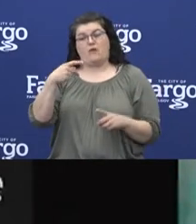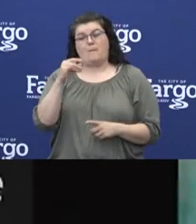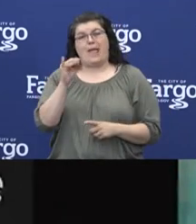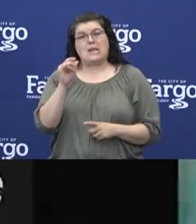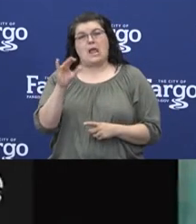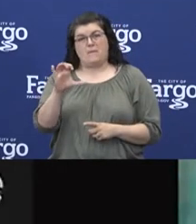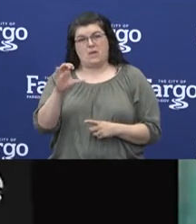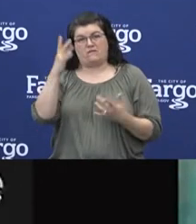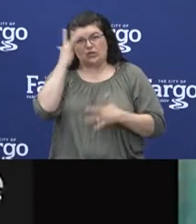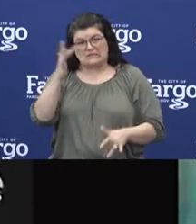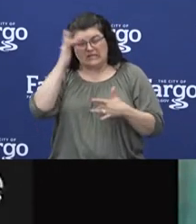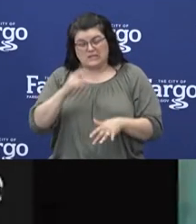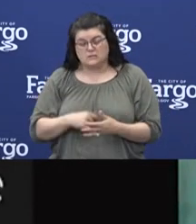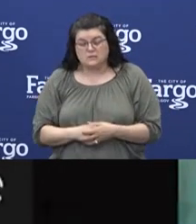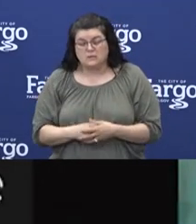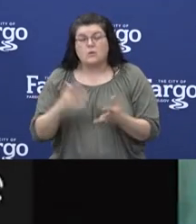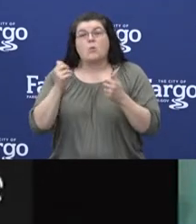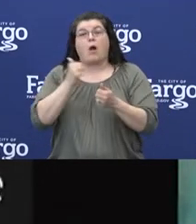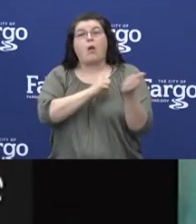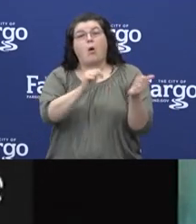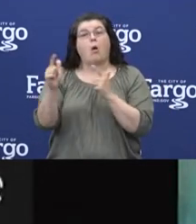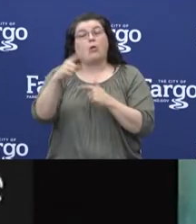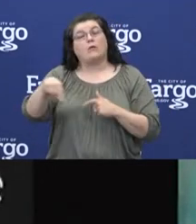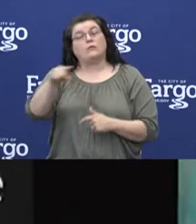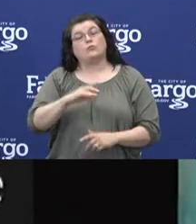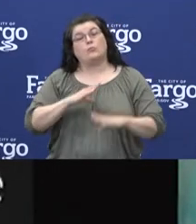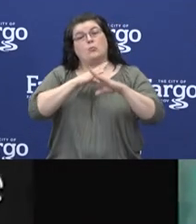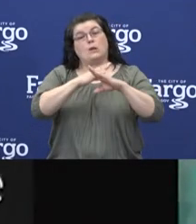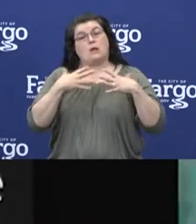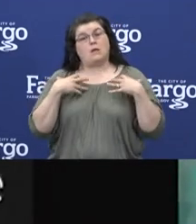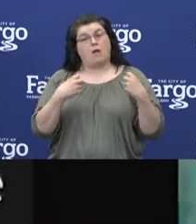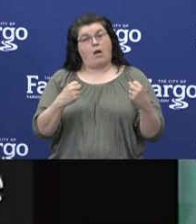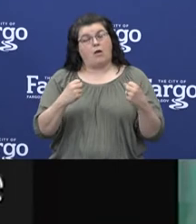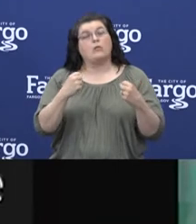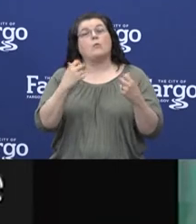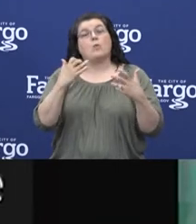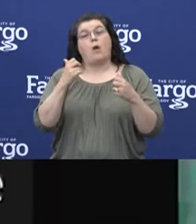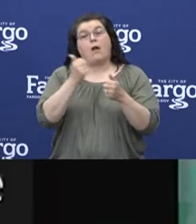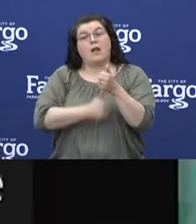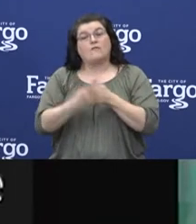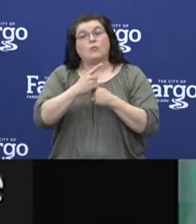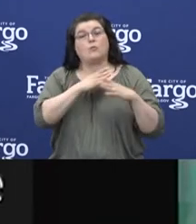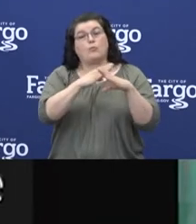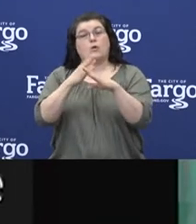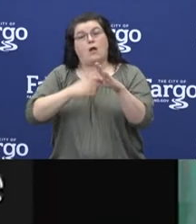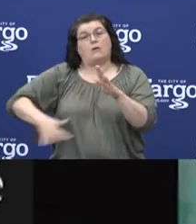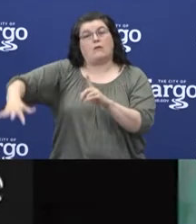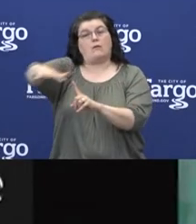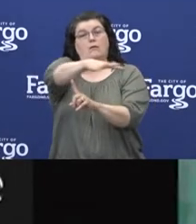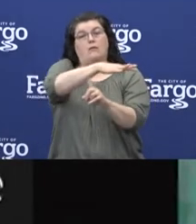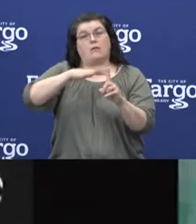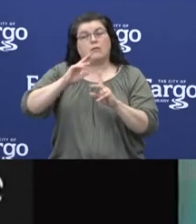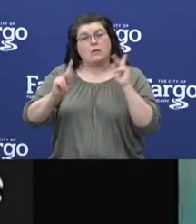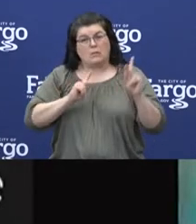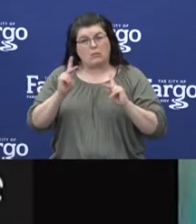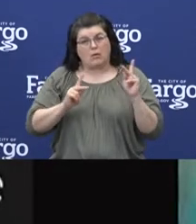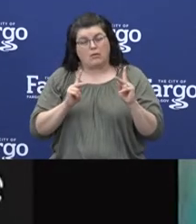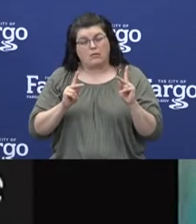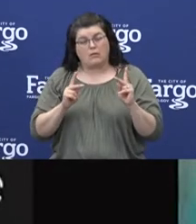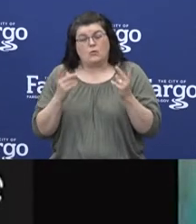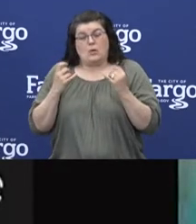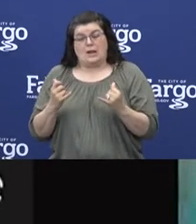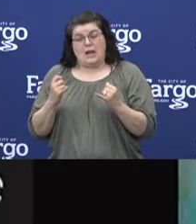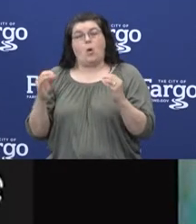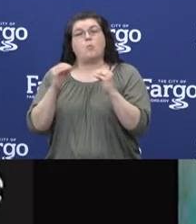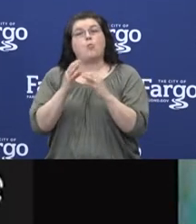from everyone to protect their health as well as those around them. With restrictions loosening, it becomes much